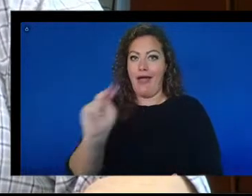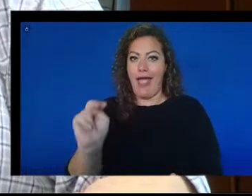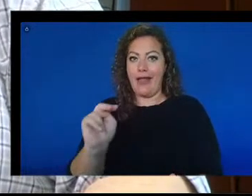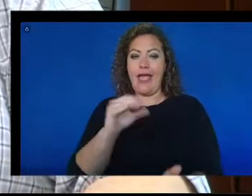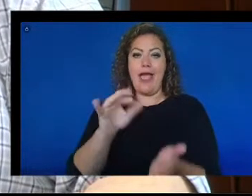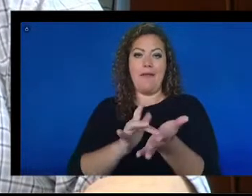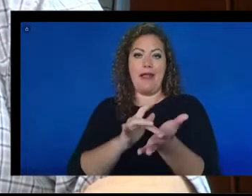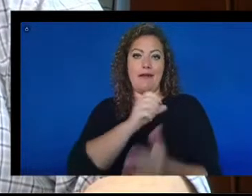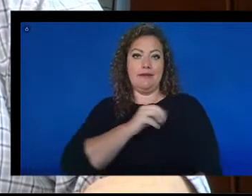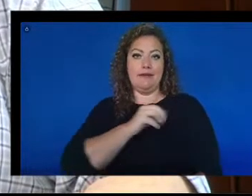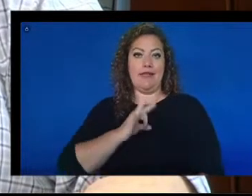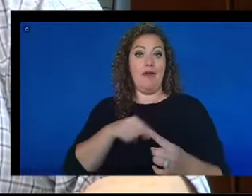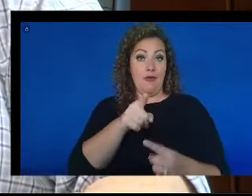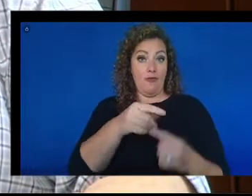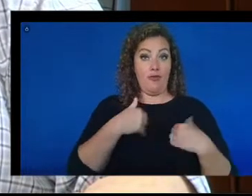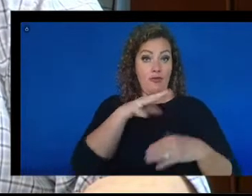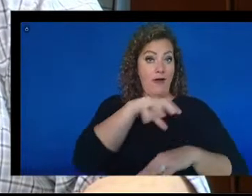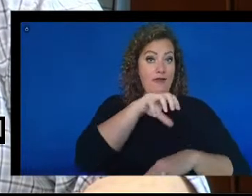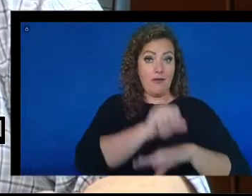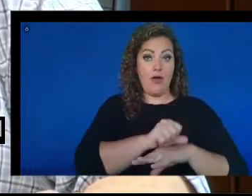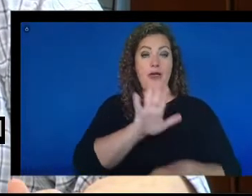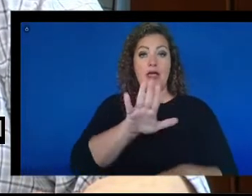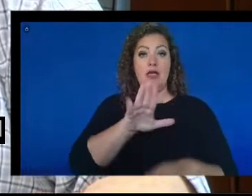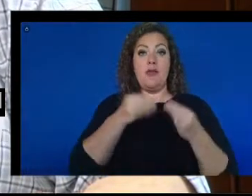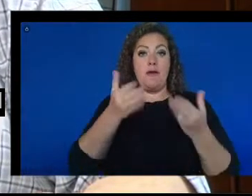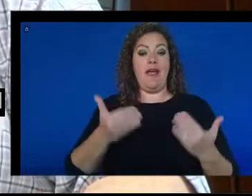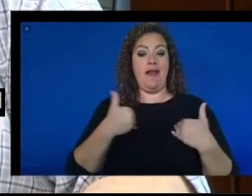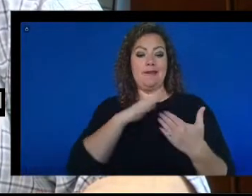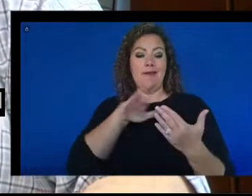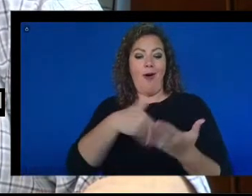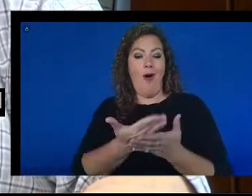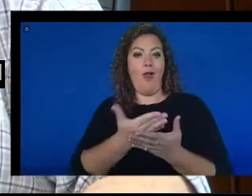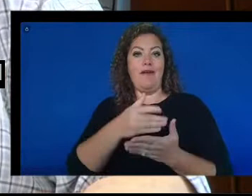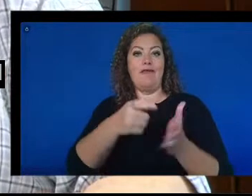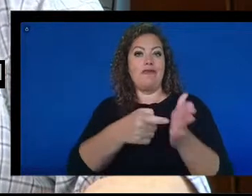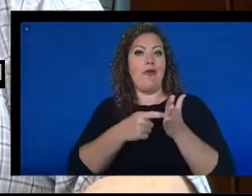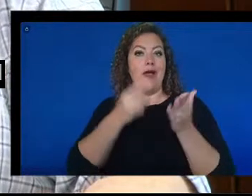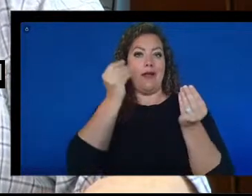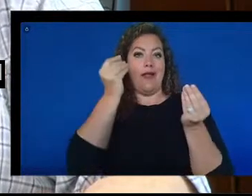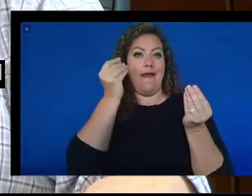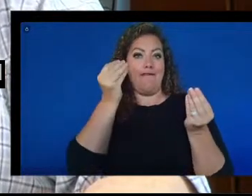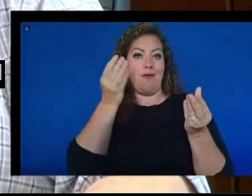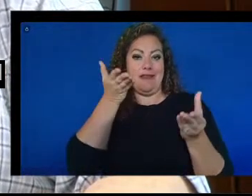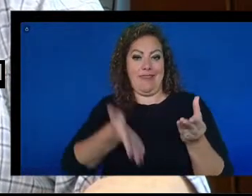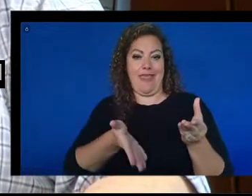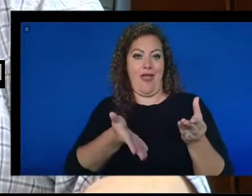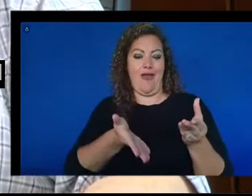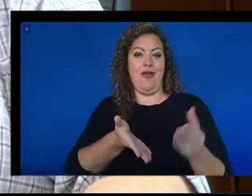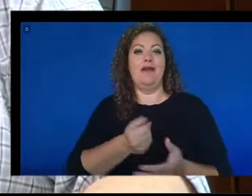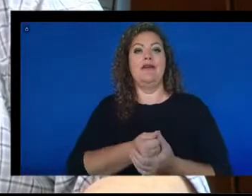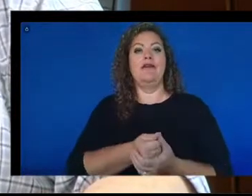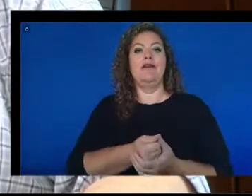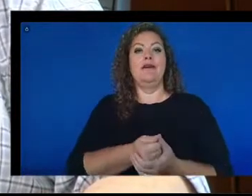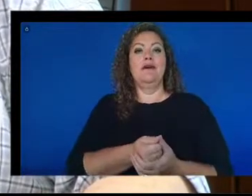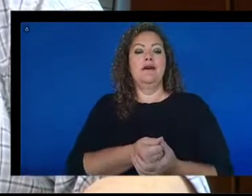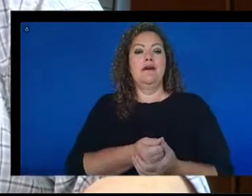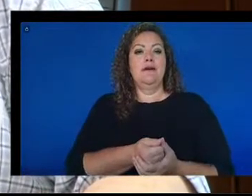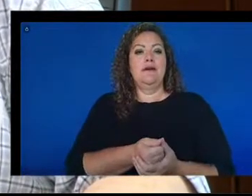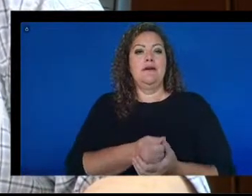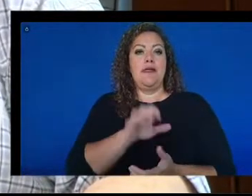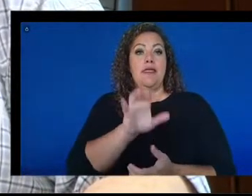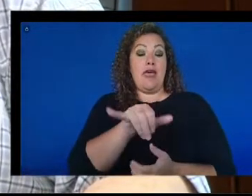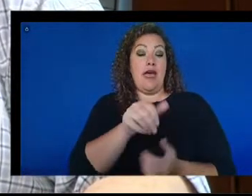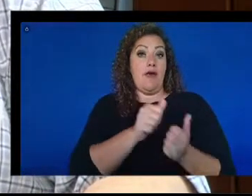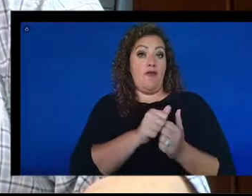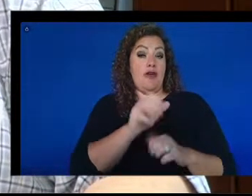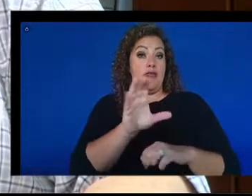When you have an appointment, your provider has all the necessary information. I have many decades of experience of computer programming